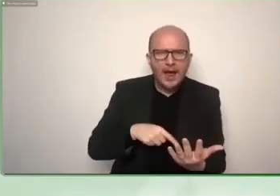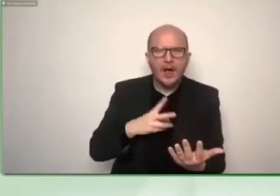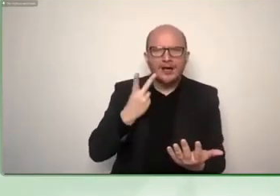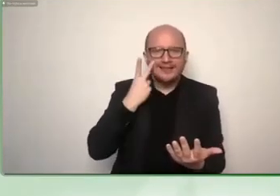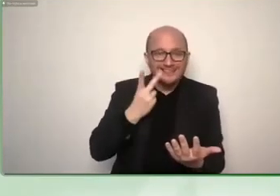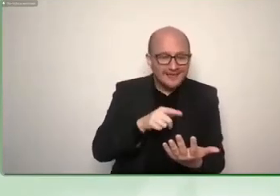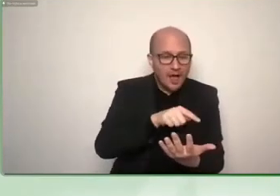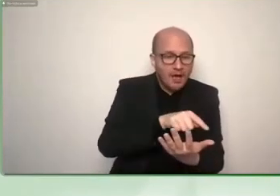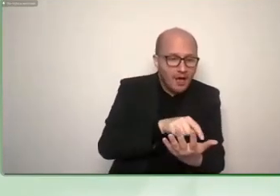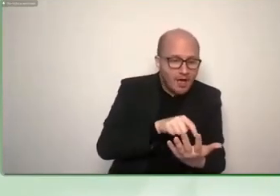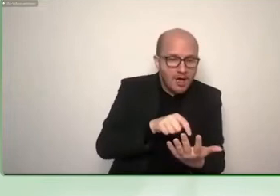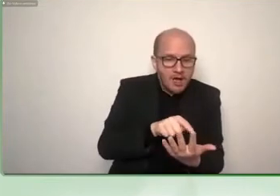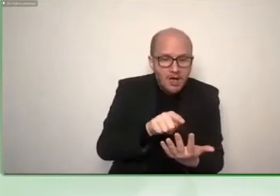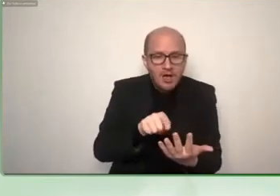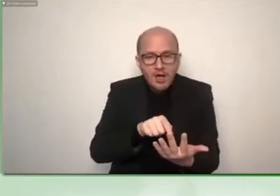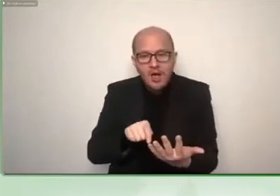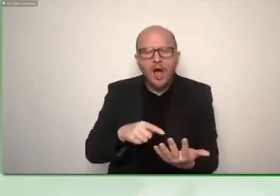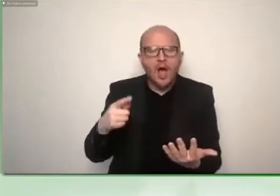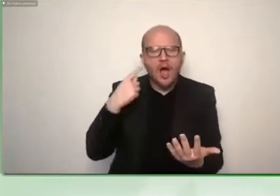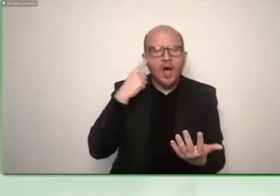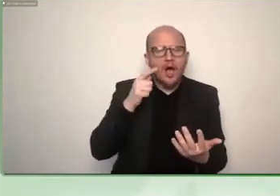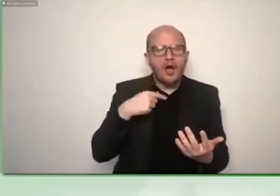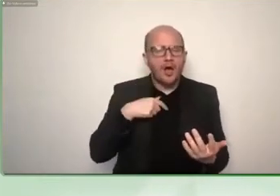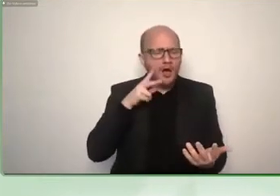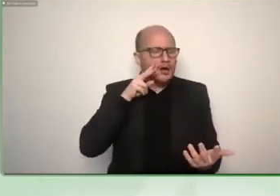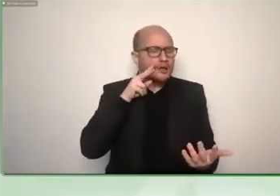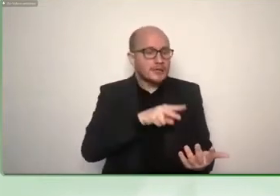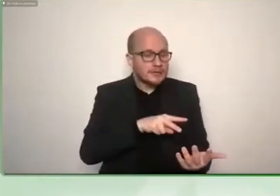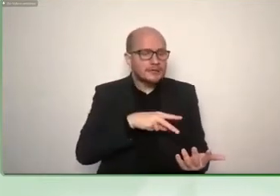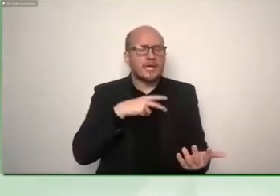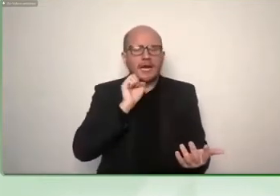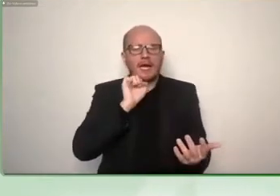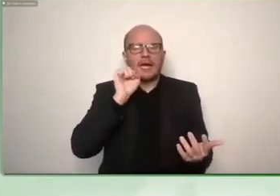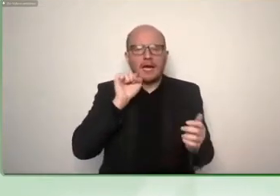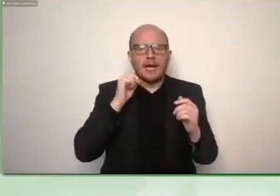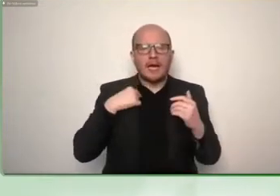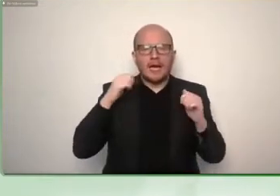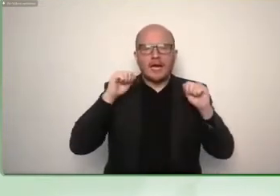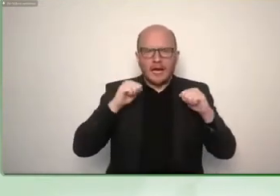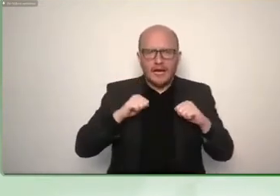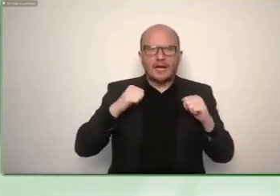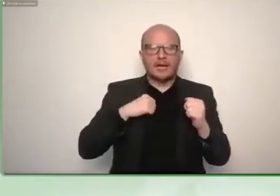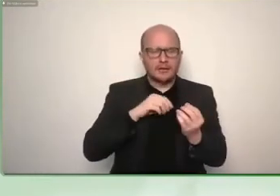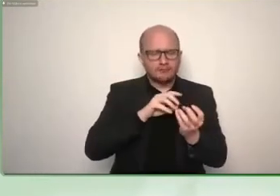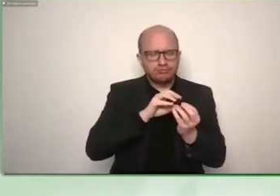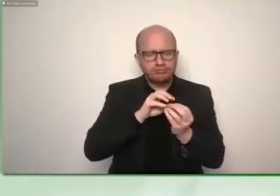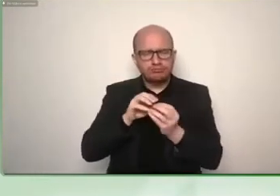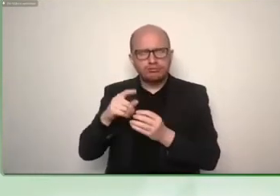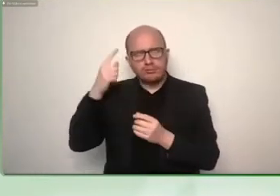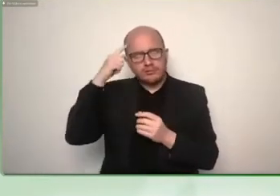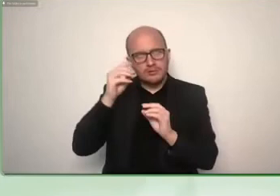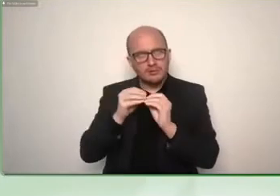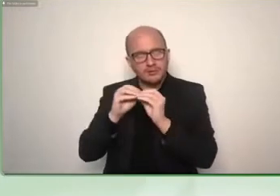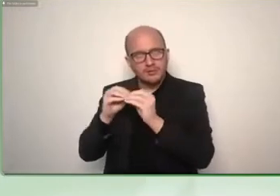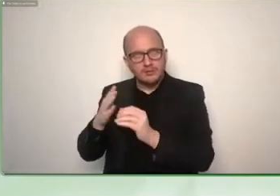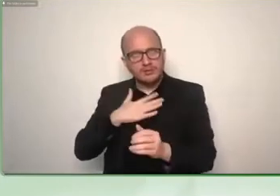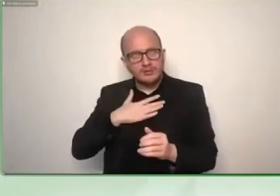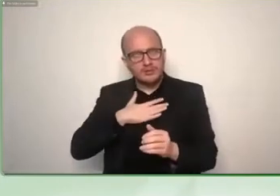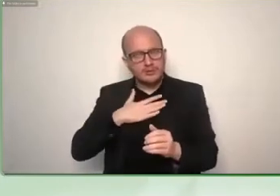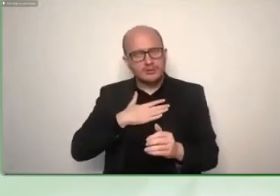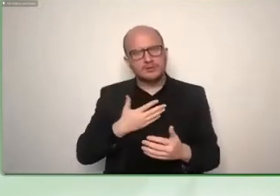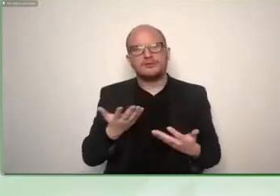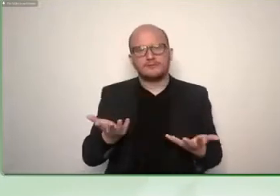with me um so it really doesn't take much to use it so just to give our um